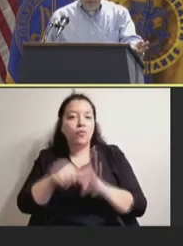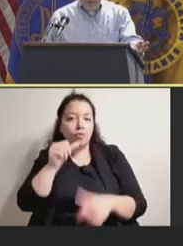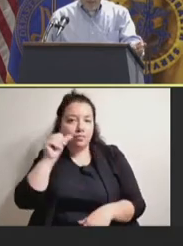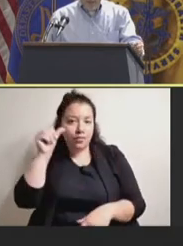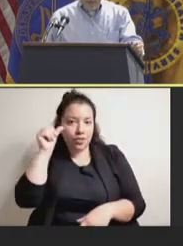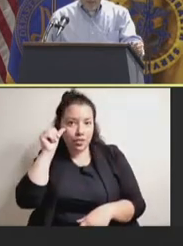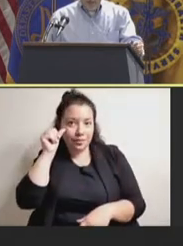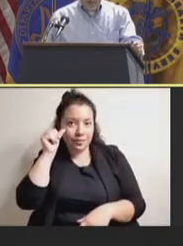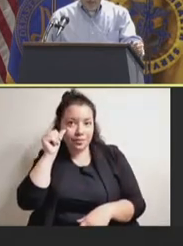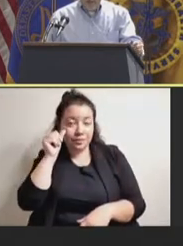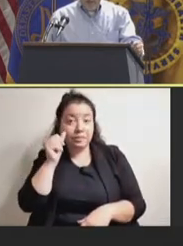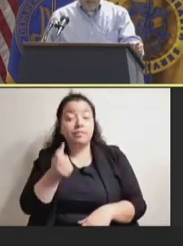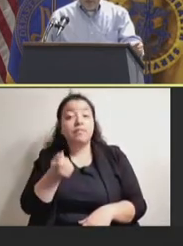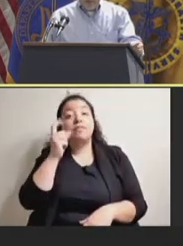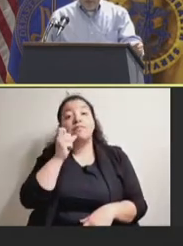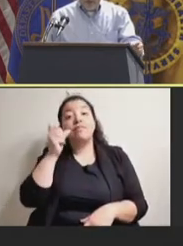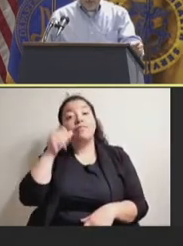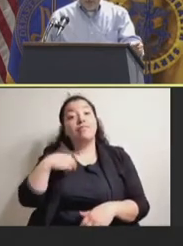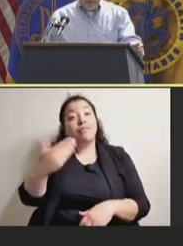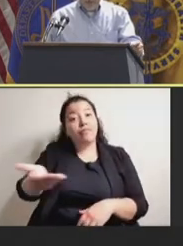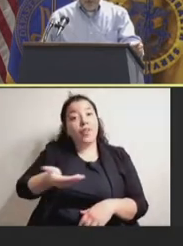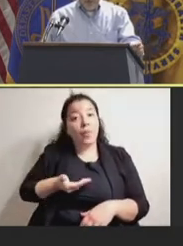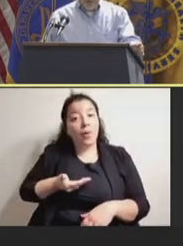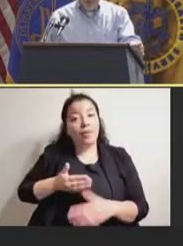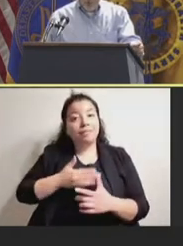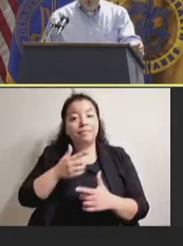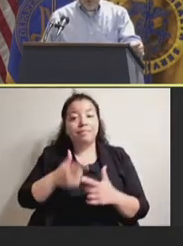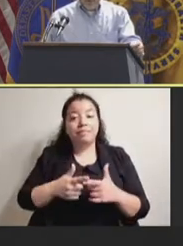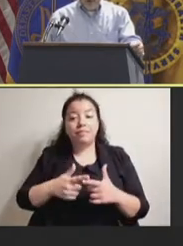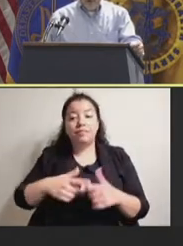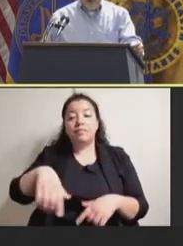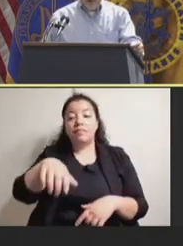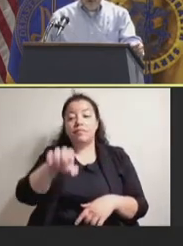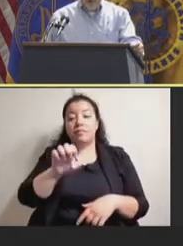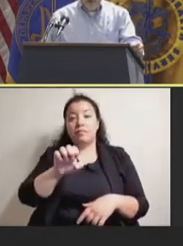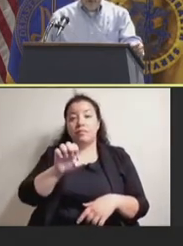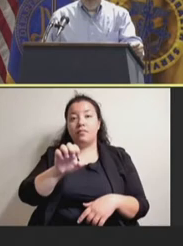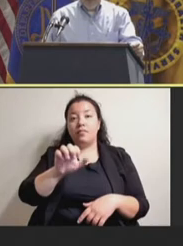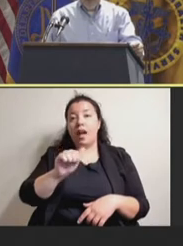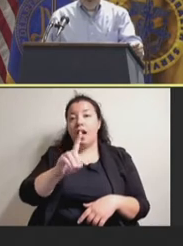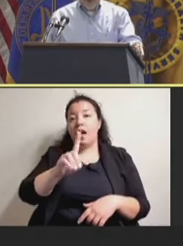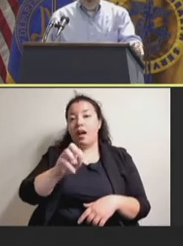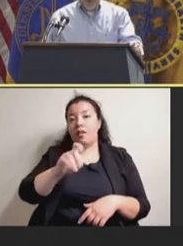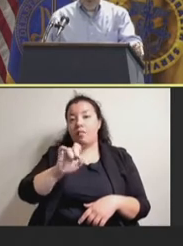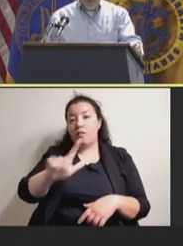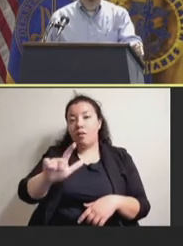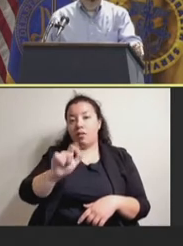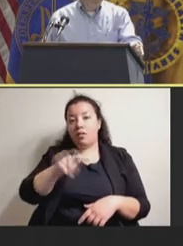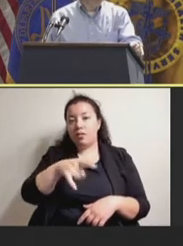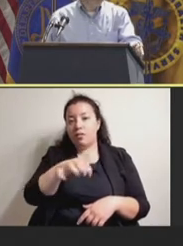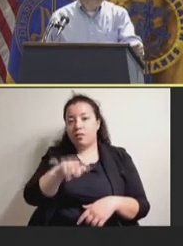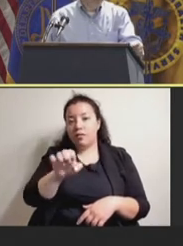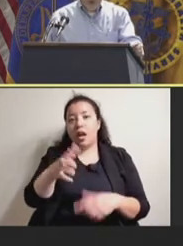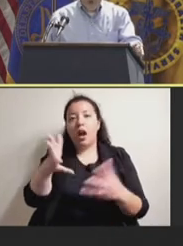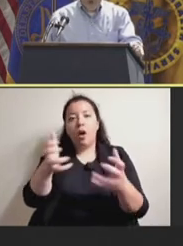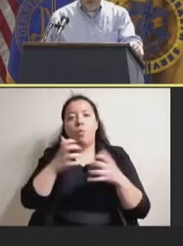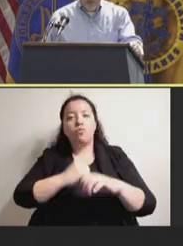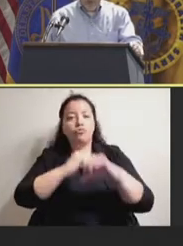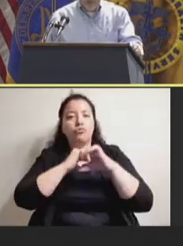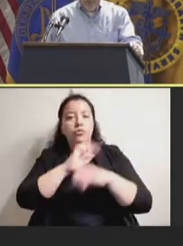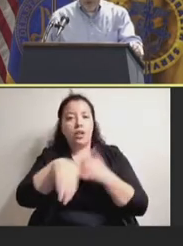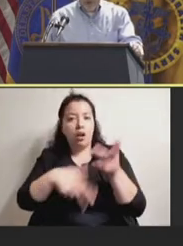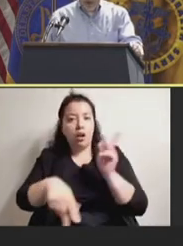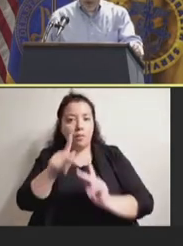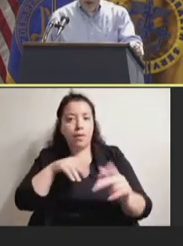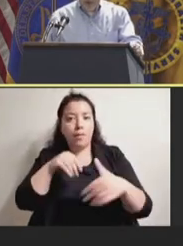After our welcome, we were greeted by Admiral Levine, who's a staunch supporter of our efforts to effectively protect individuals in our communities by immunization.